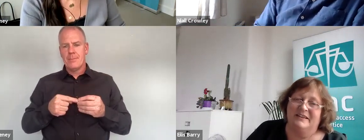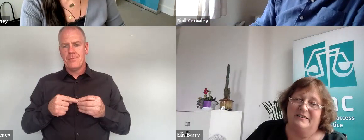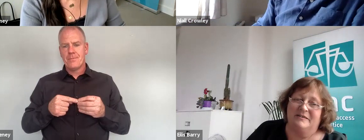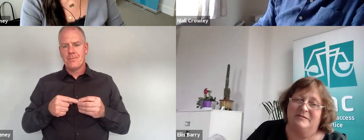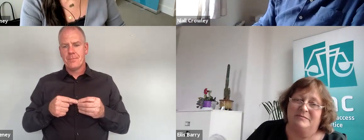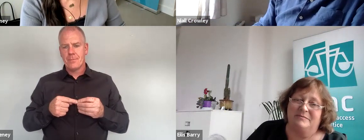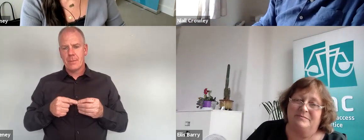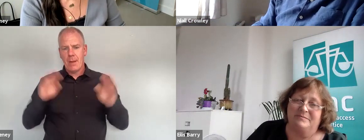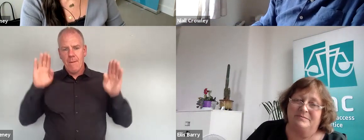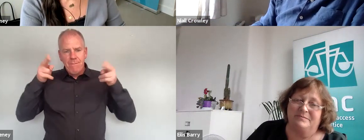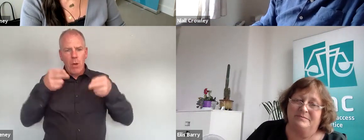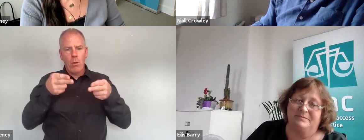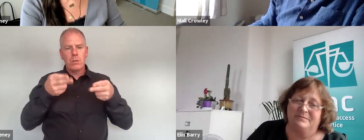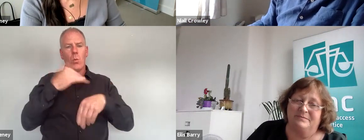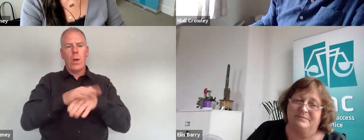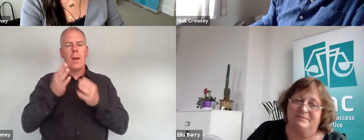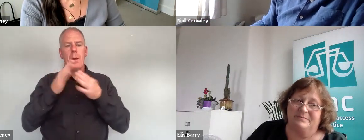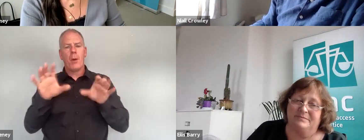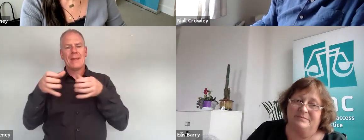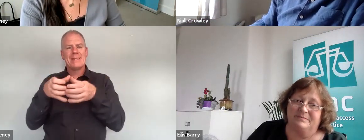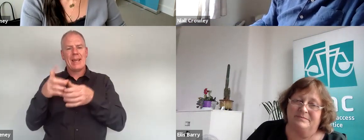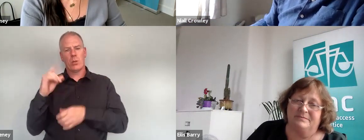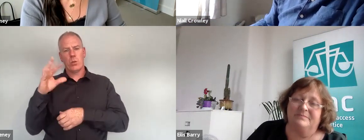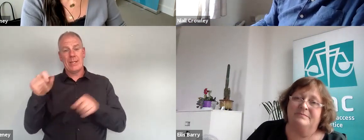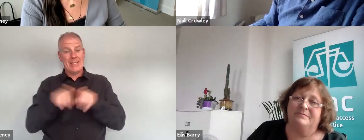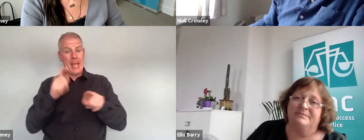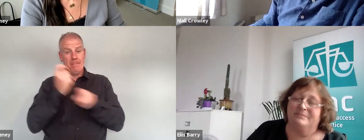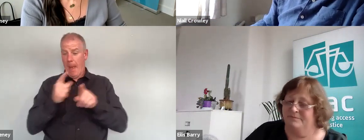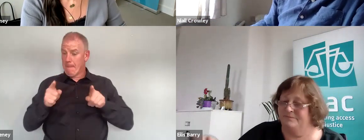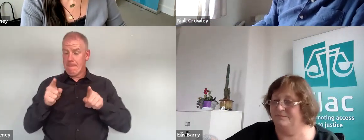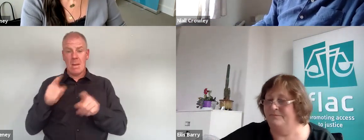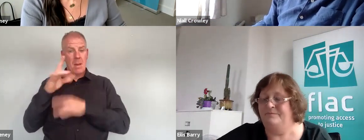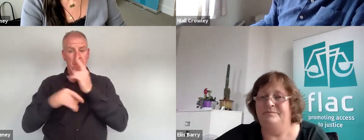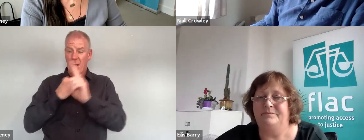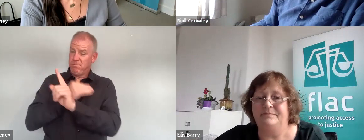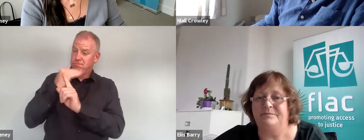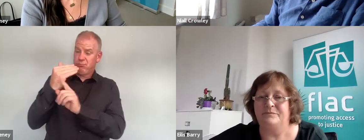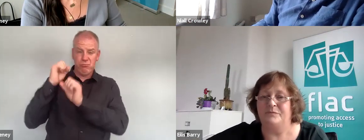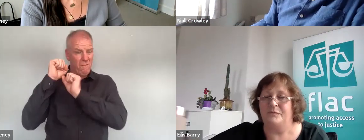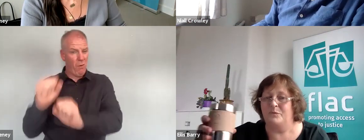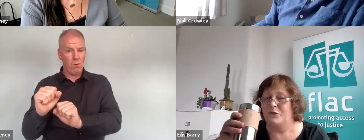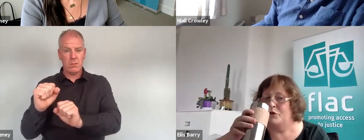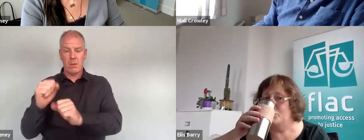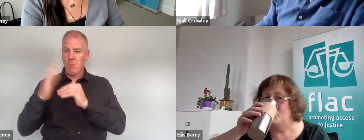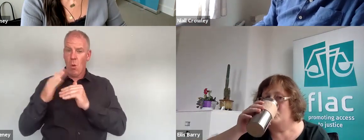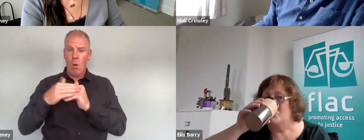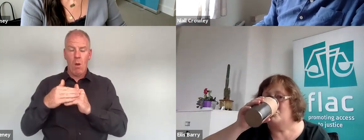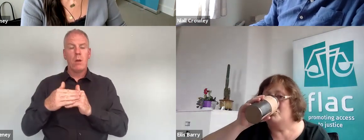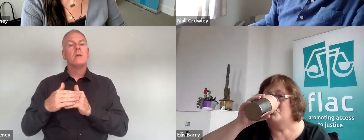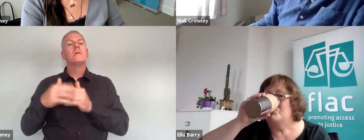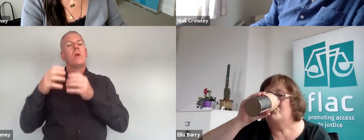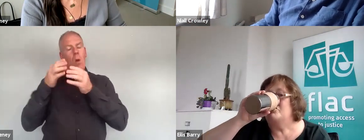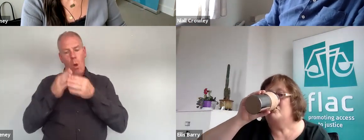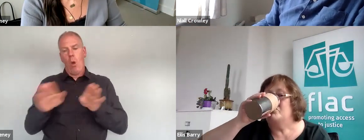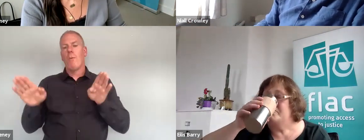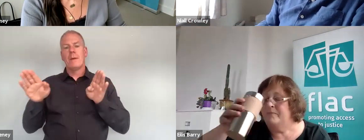focus in on the public sector duty as well at the same time I would strengthen enforcement of the public sector duty I would extend the public sector